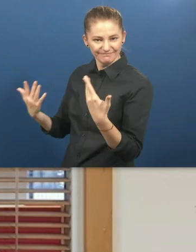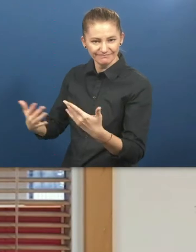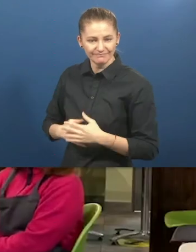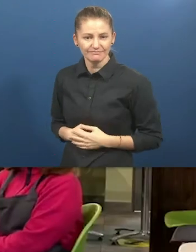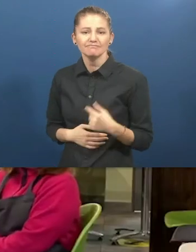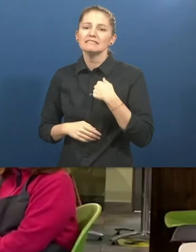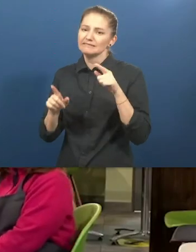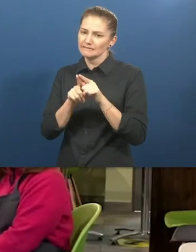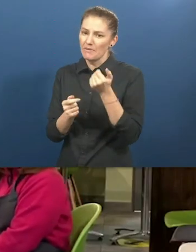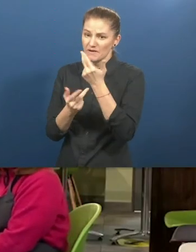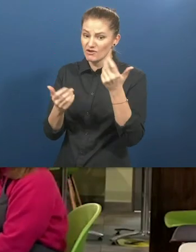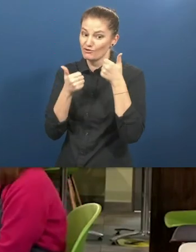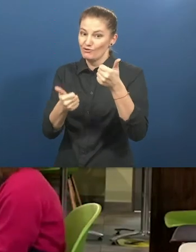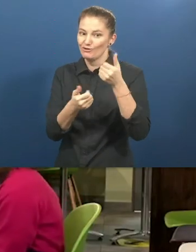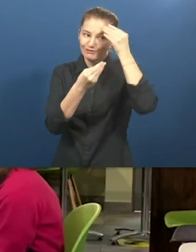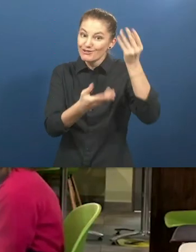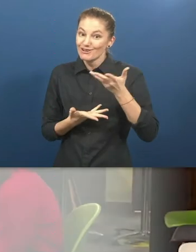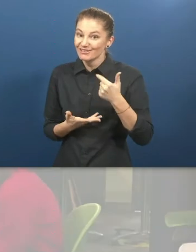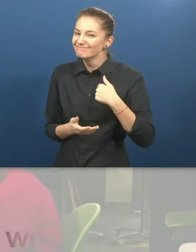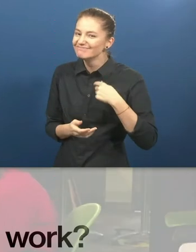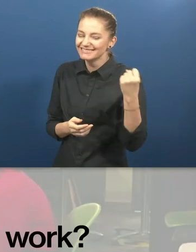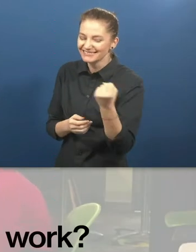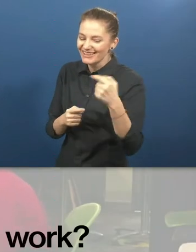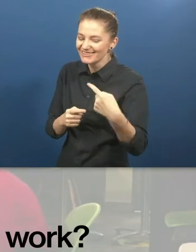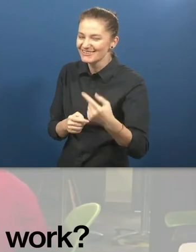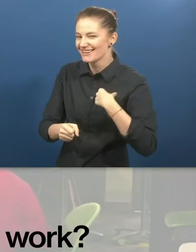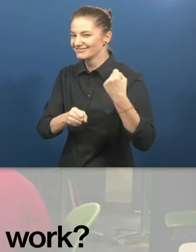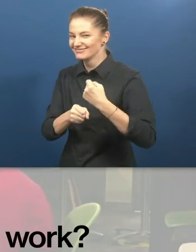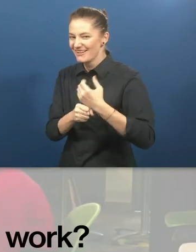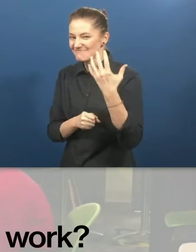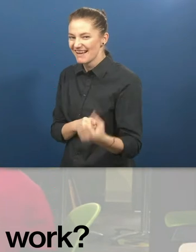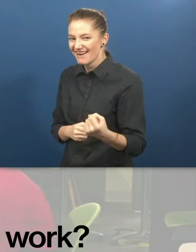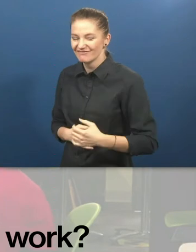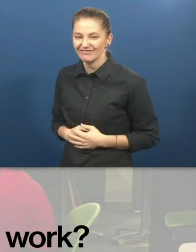Saturday that I finally have a job. How does Ability at Work work?